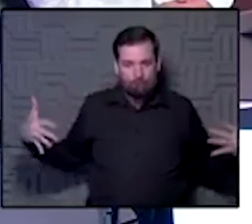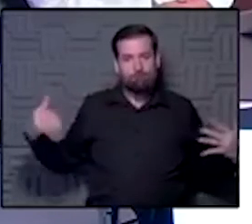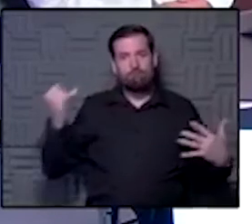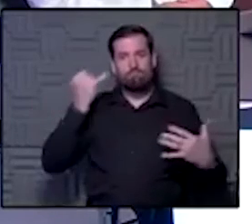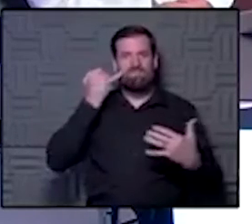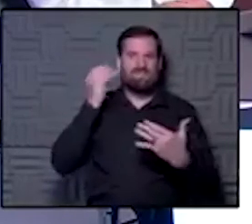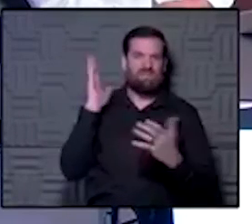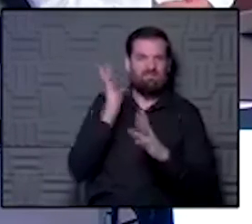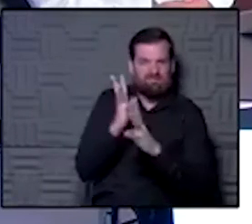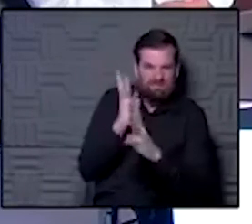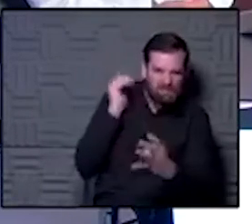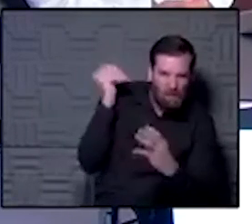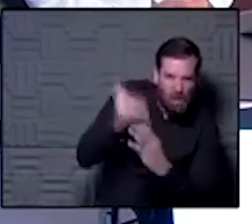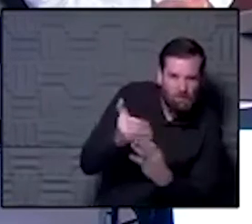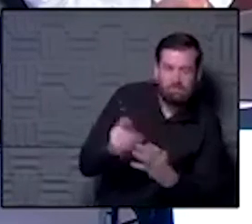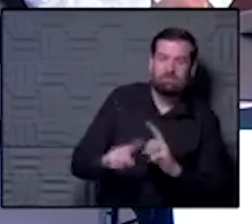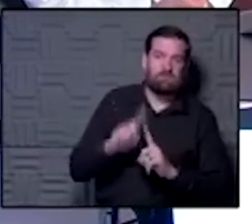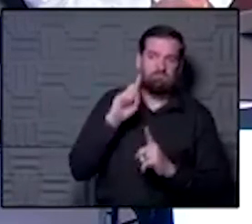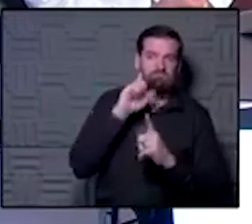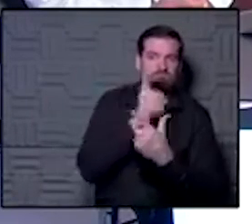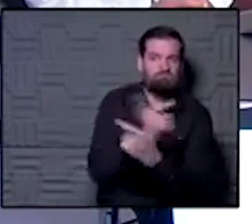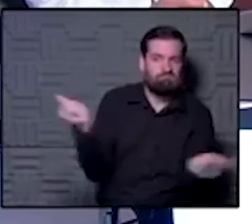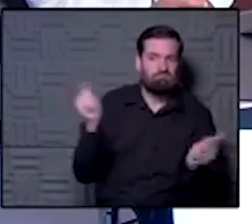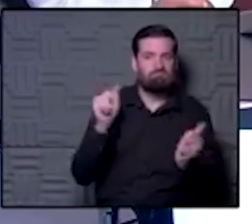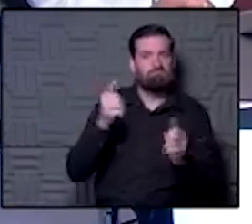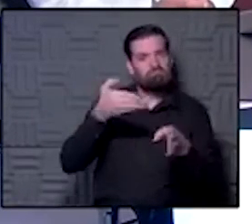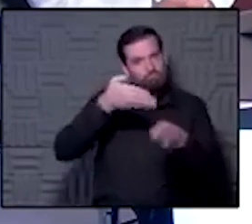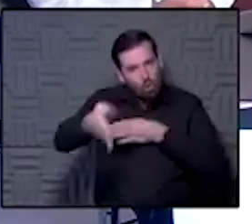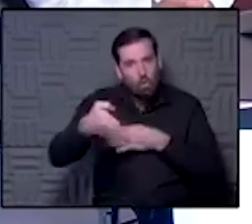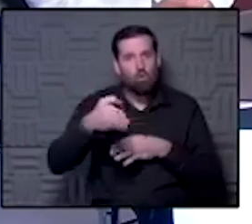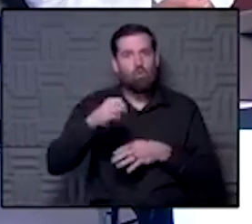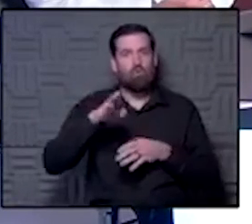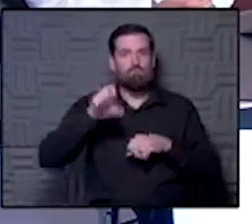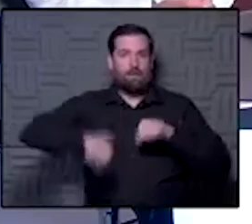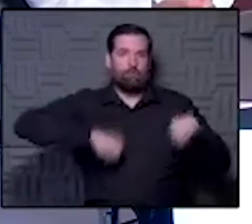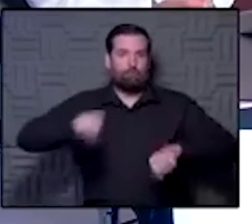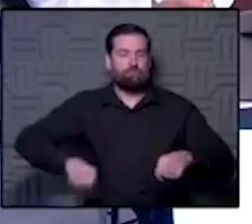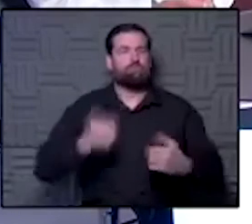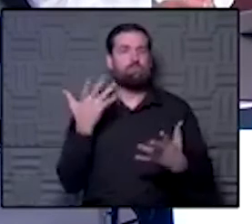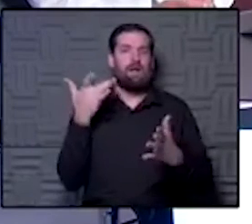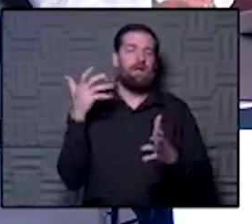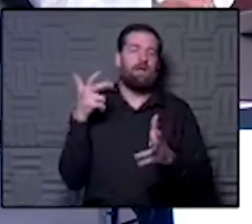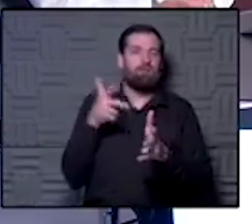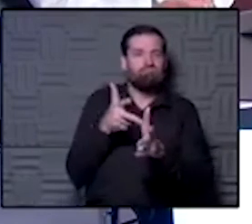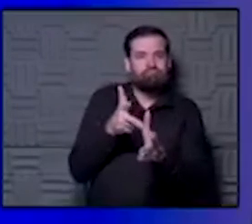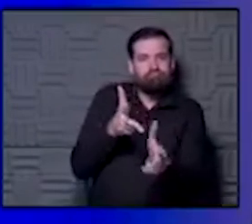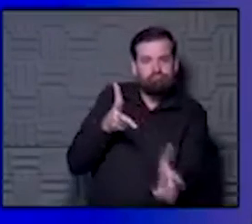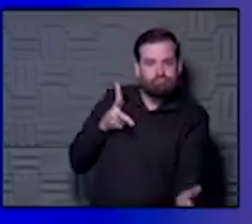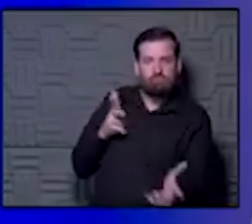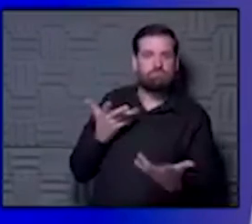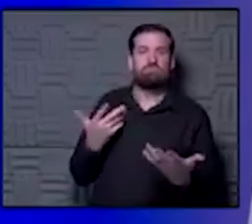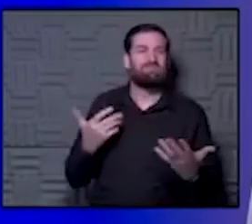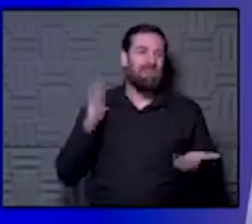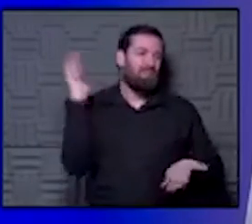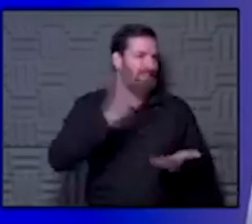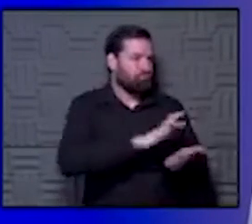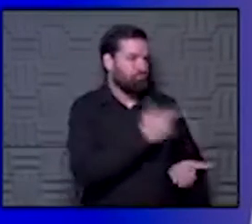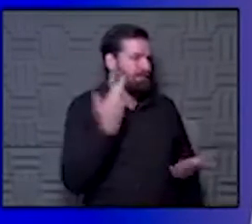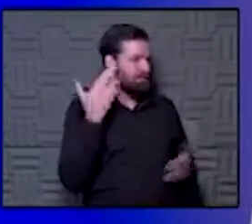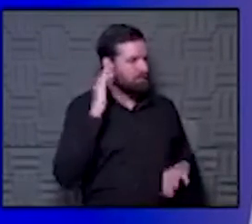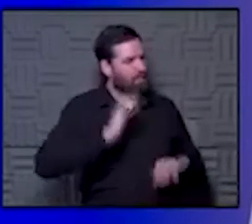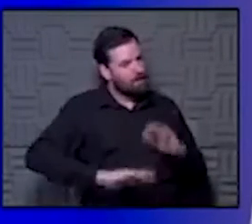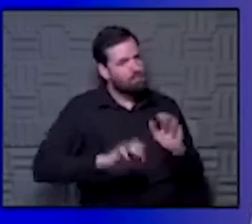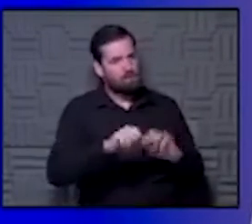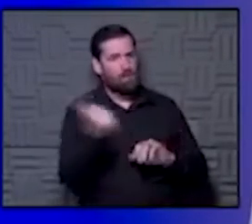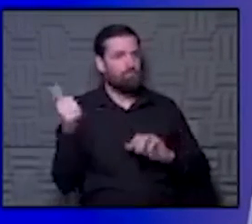close. But I would leave it up to those who are pro bikers to describe why they try to tail somebody so tightly. But I think it's certainly less risky than doing some